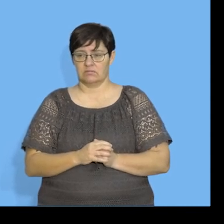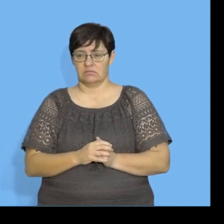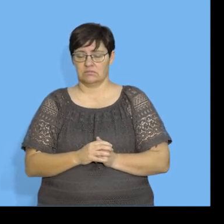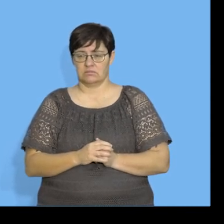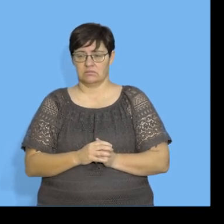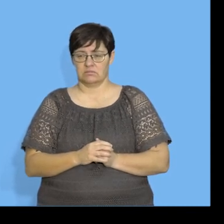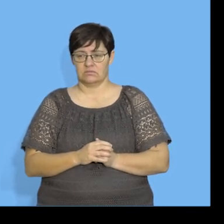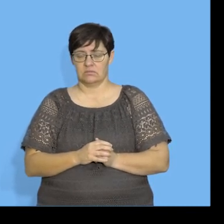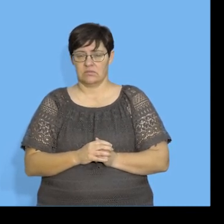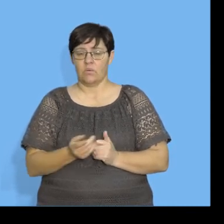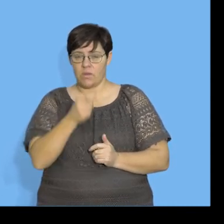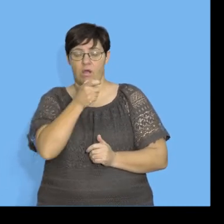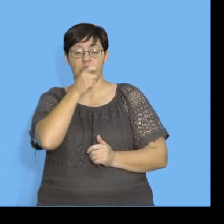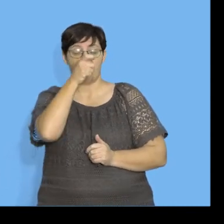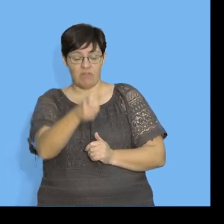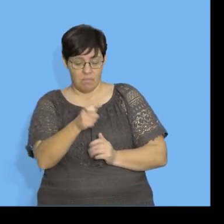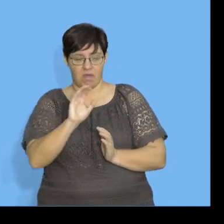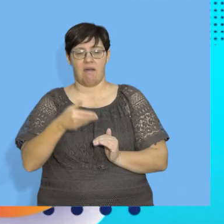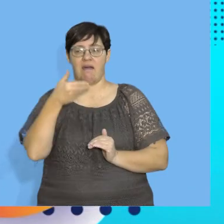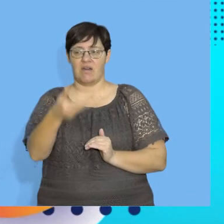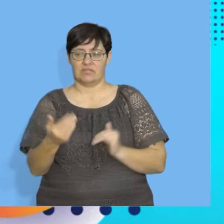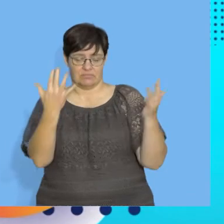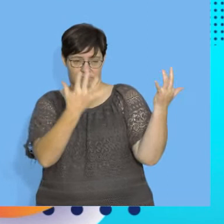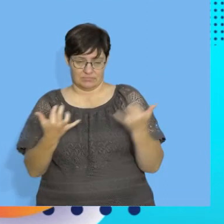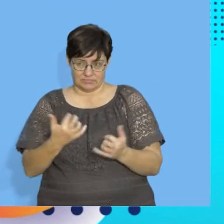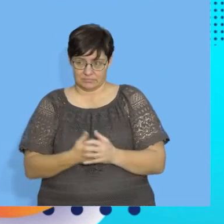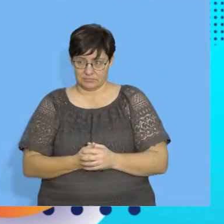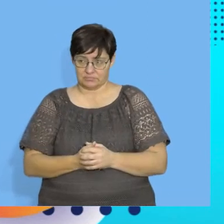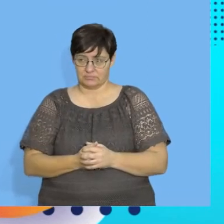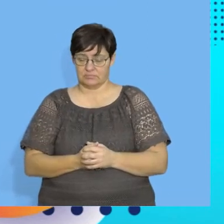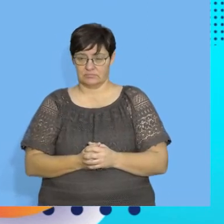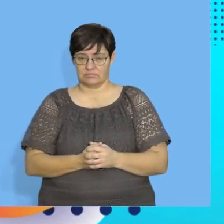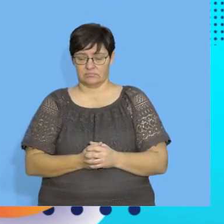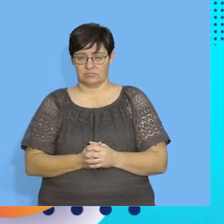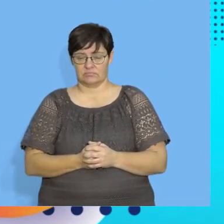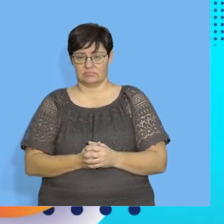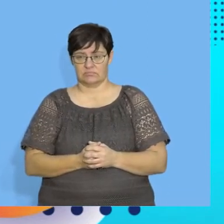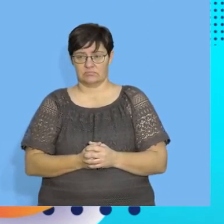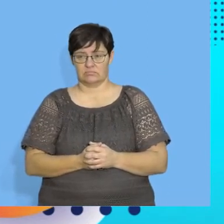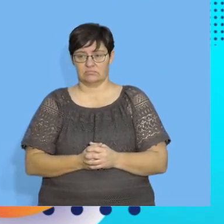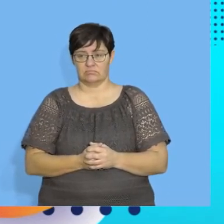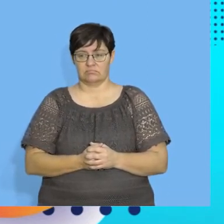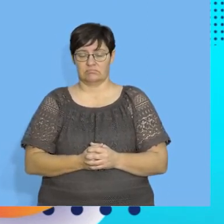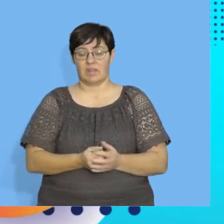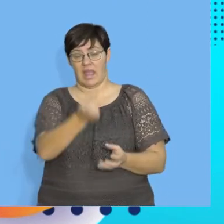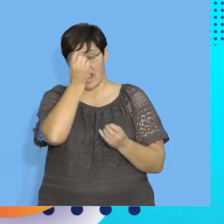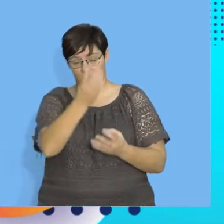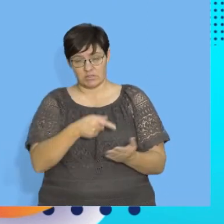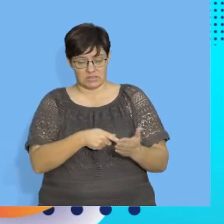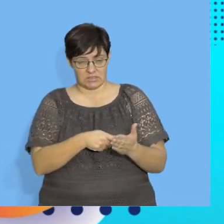And after that, we're going to confirm using a calculator. How do we calculate this correlation coefficient? Okay. We have the data.